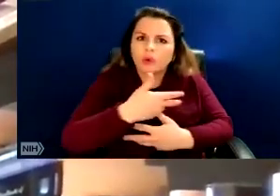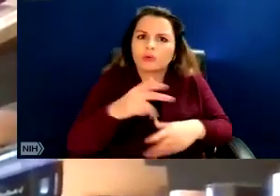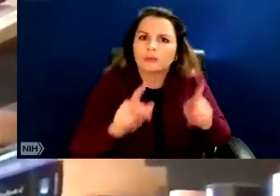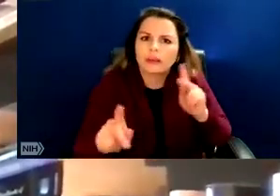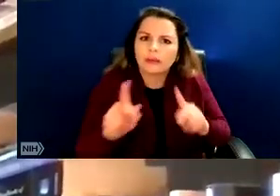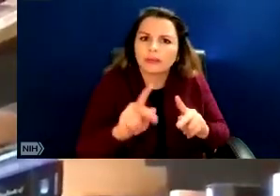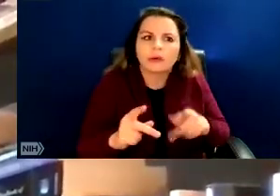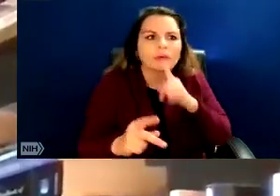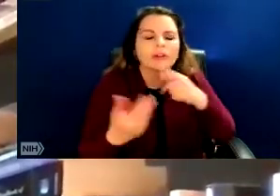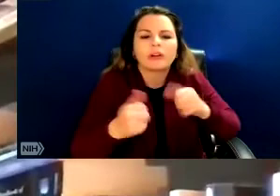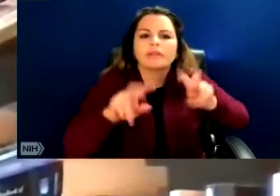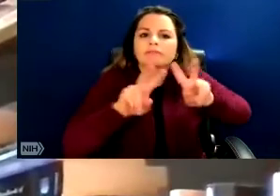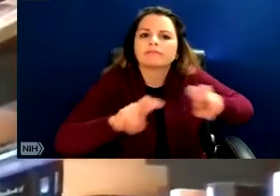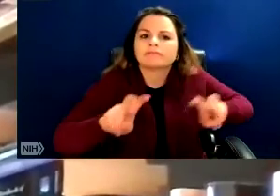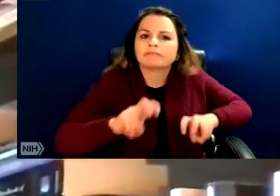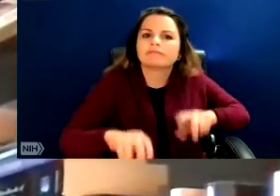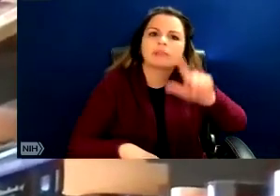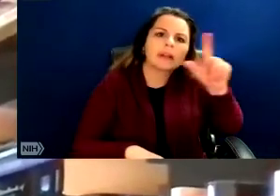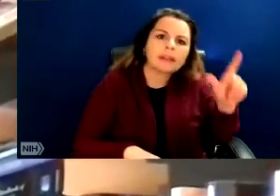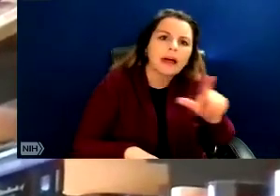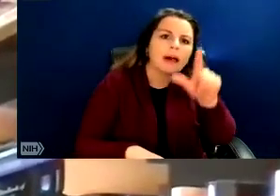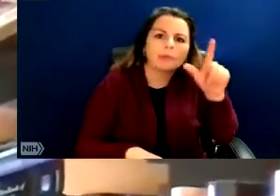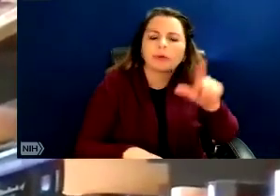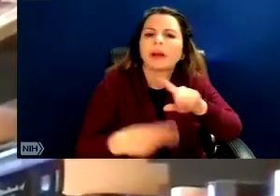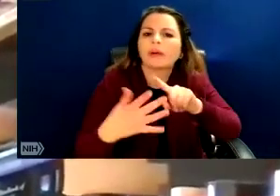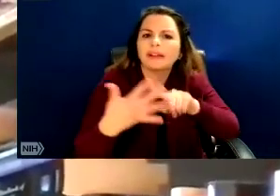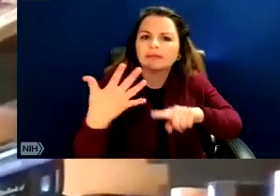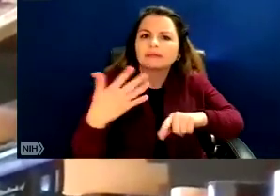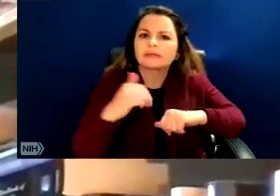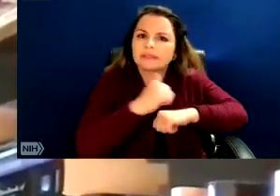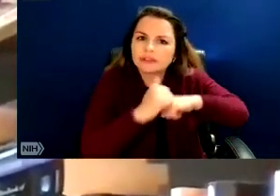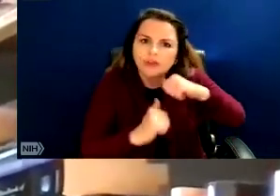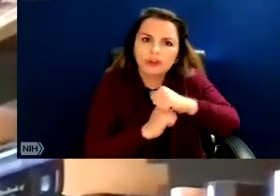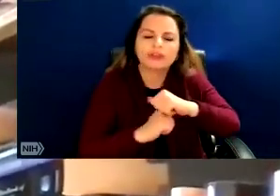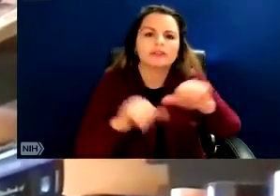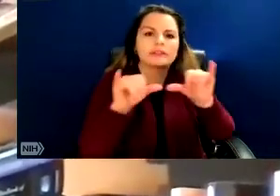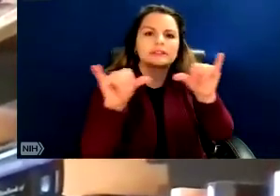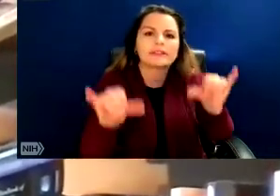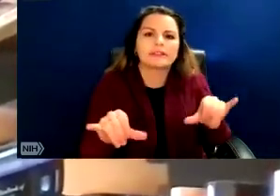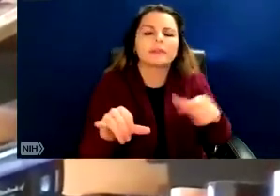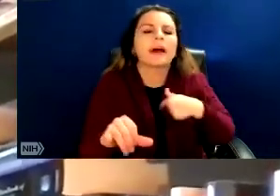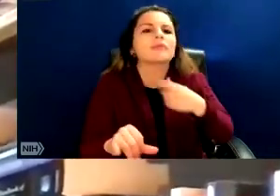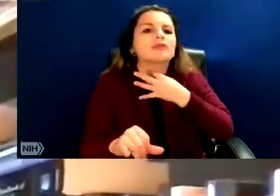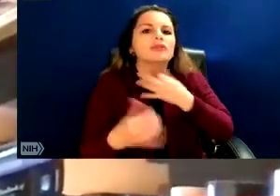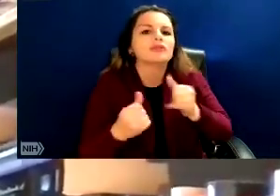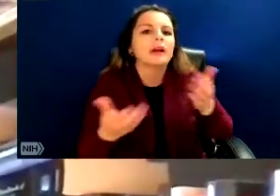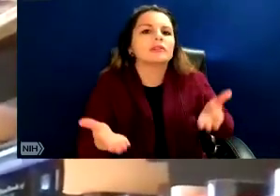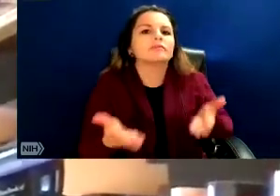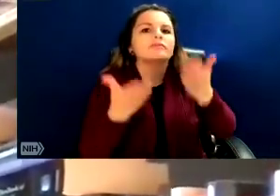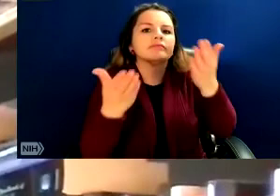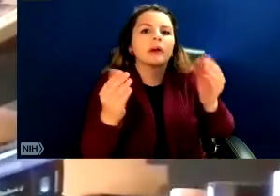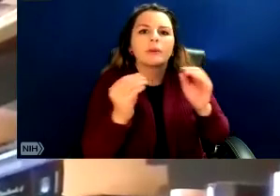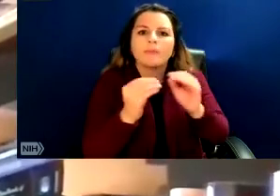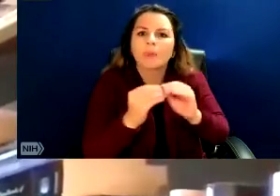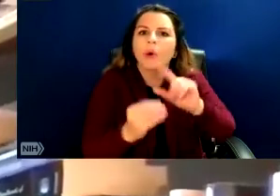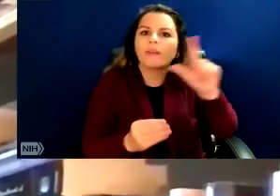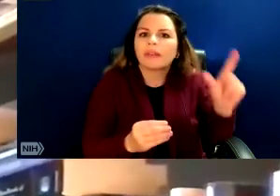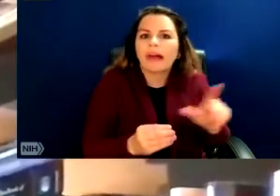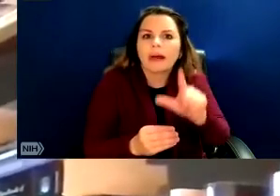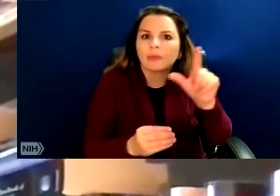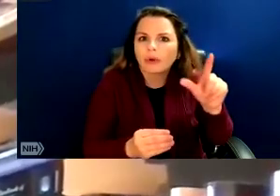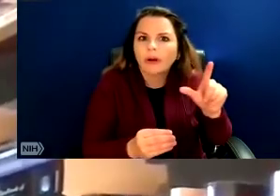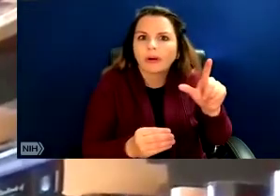ecosystems. Do you have any strategies to share around elevating the role of librarianship and perhaps human content moderation